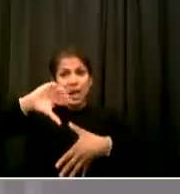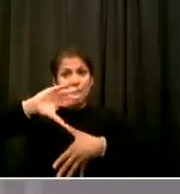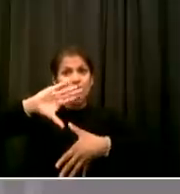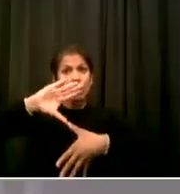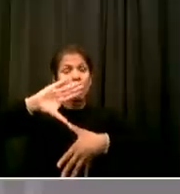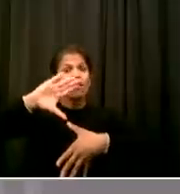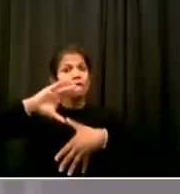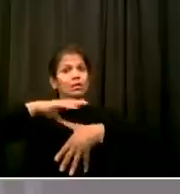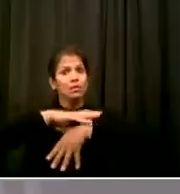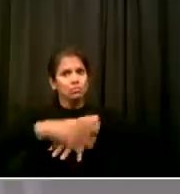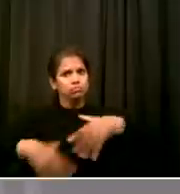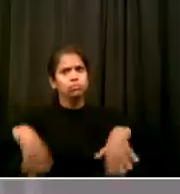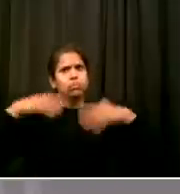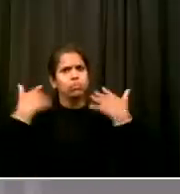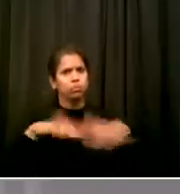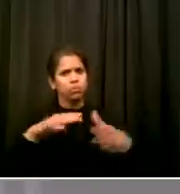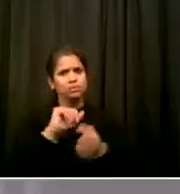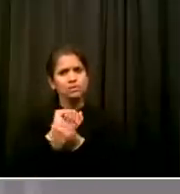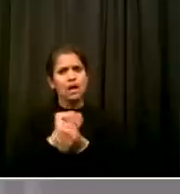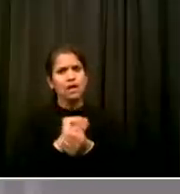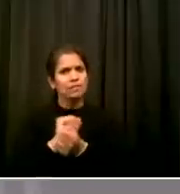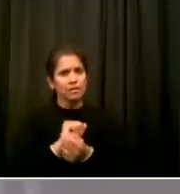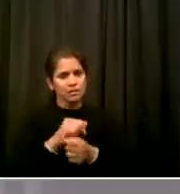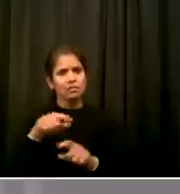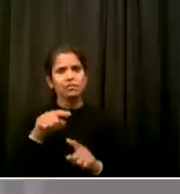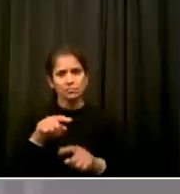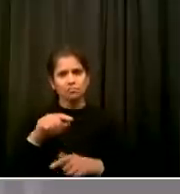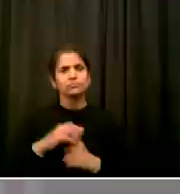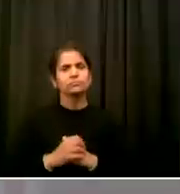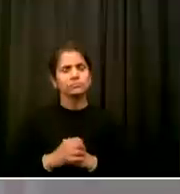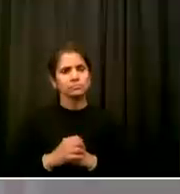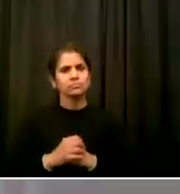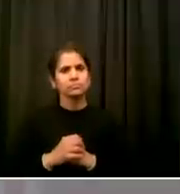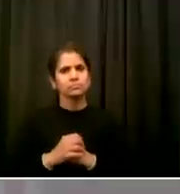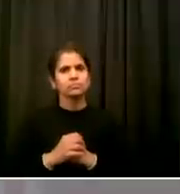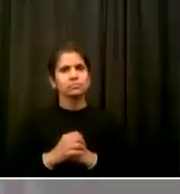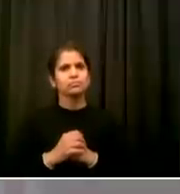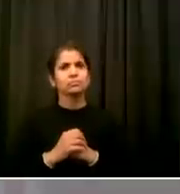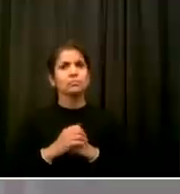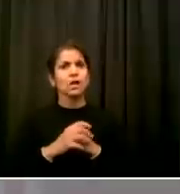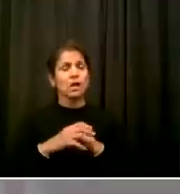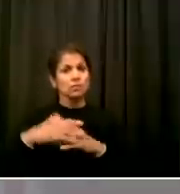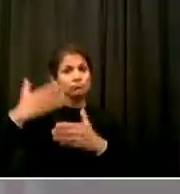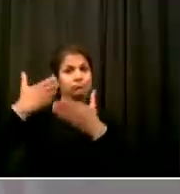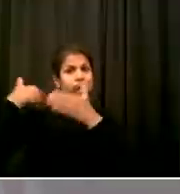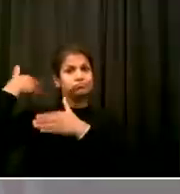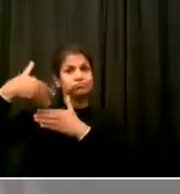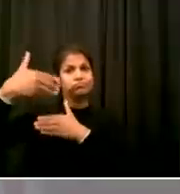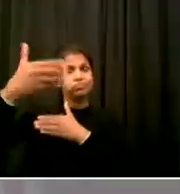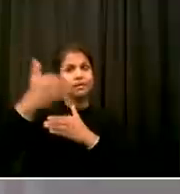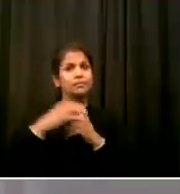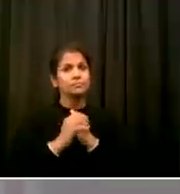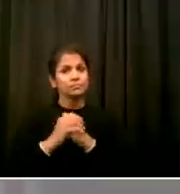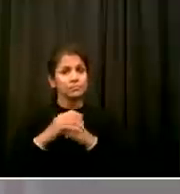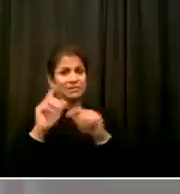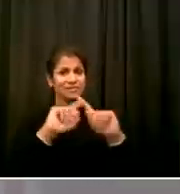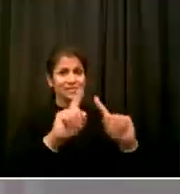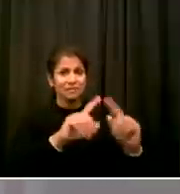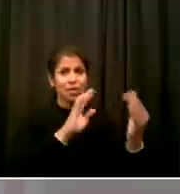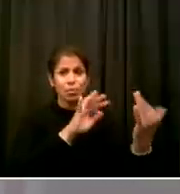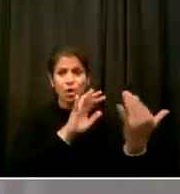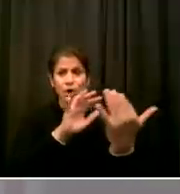inspired and directly supported anti-slavery activists in the United States The Haitian revolution was